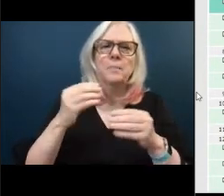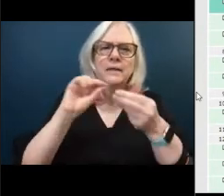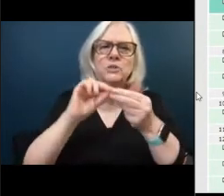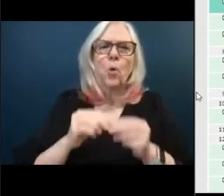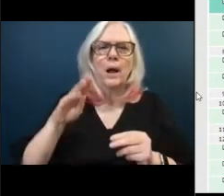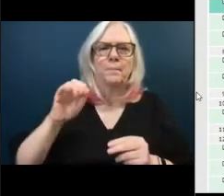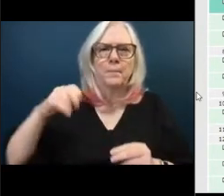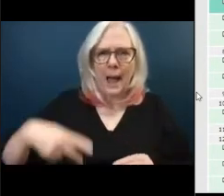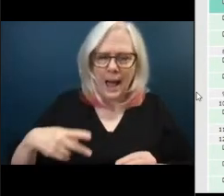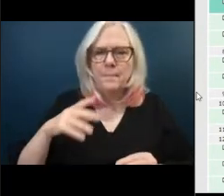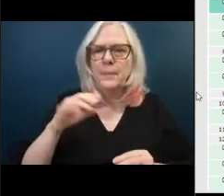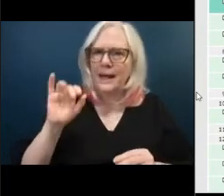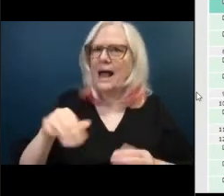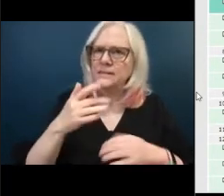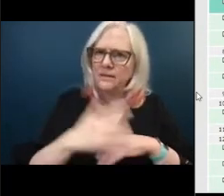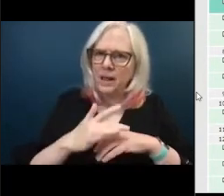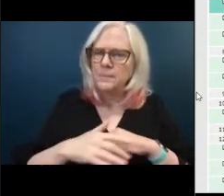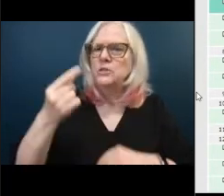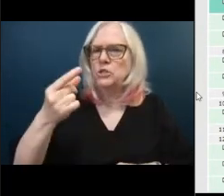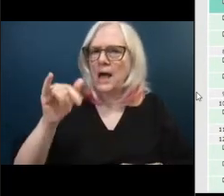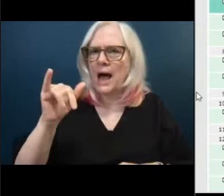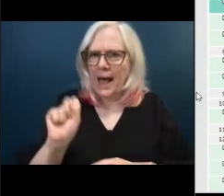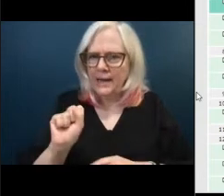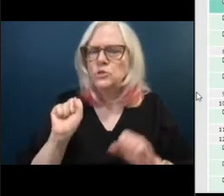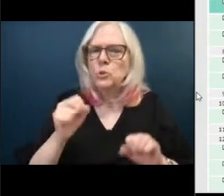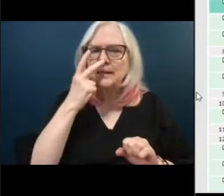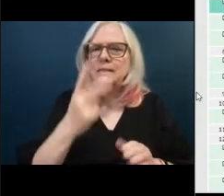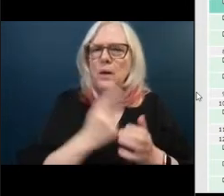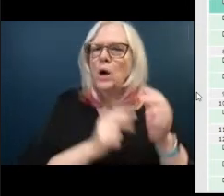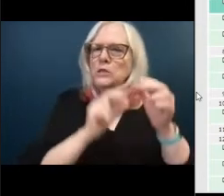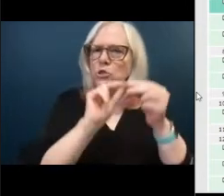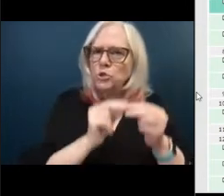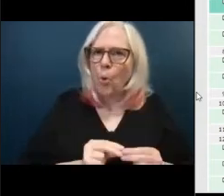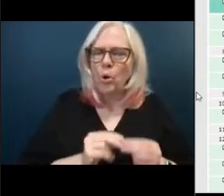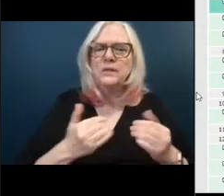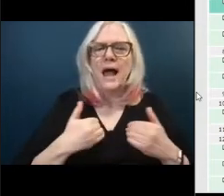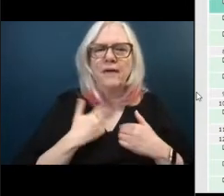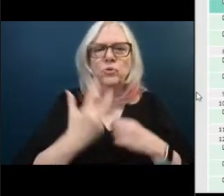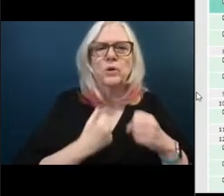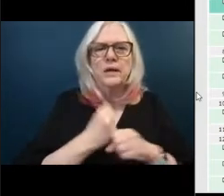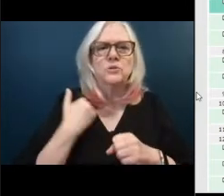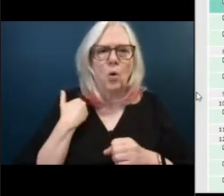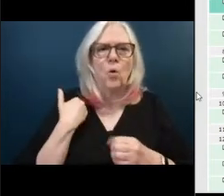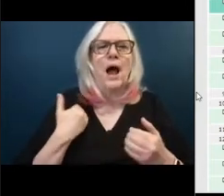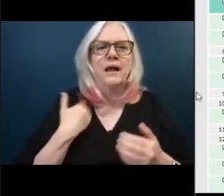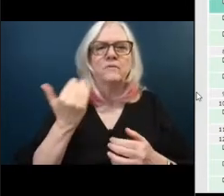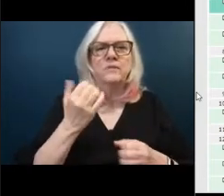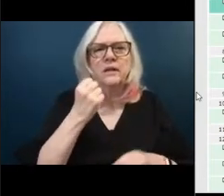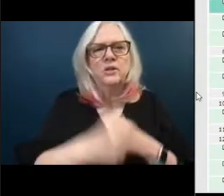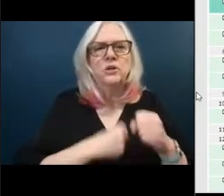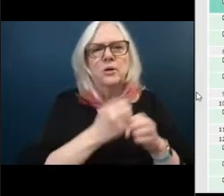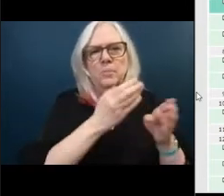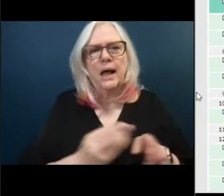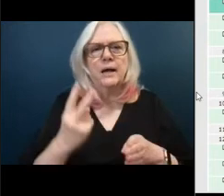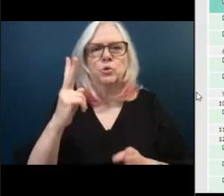and you'll be able to see what score what scores we've got and um three years ago i had a 15 year plan it was a two million dollars a year